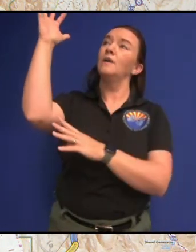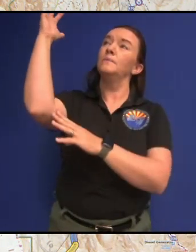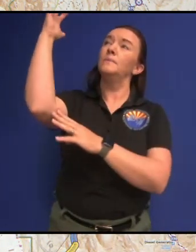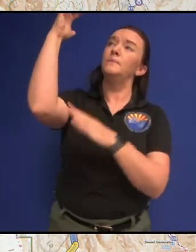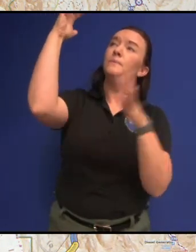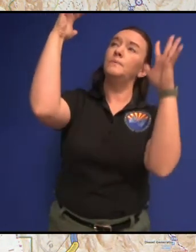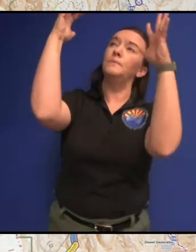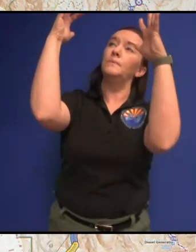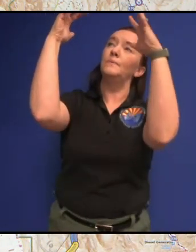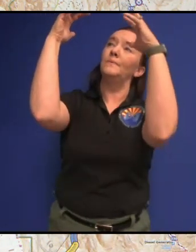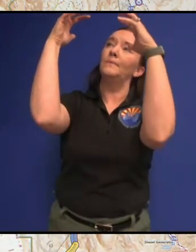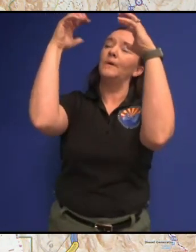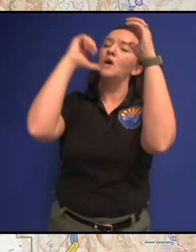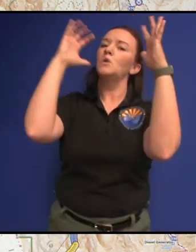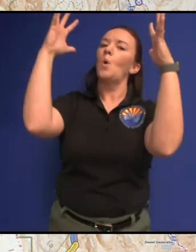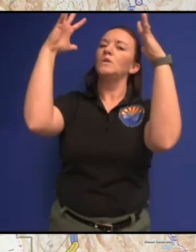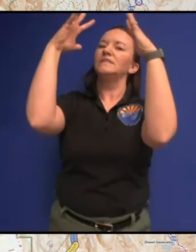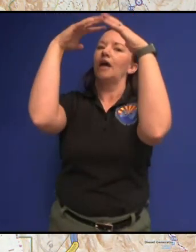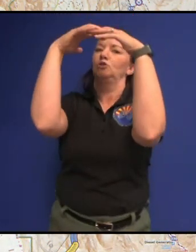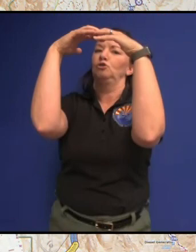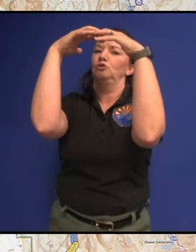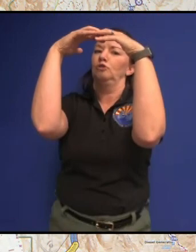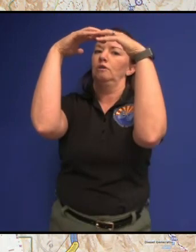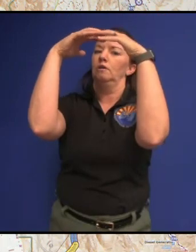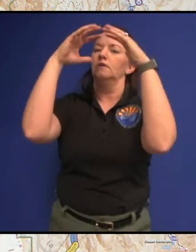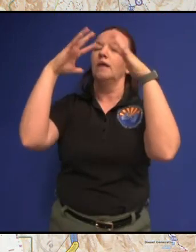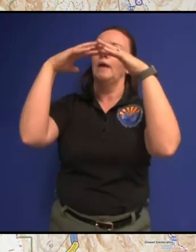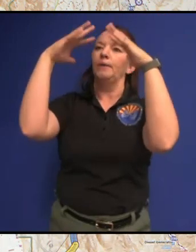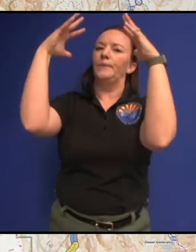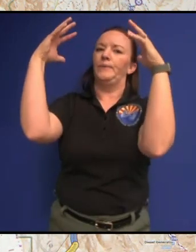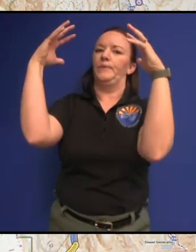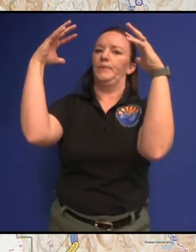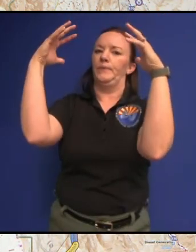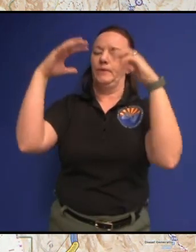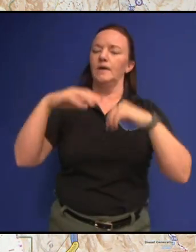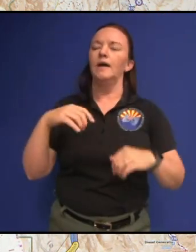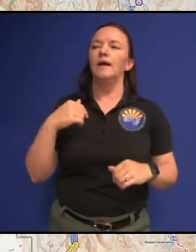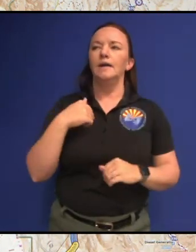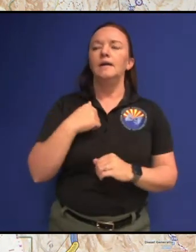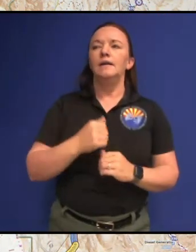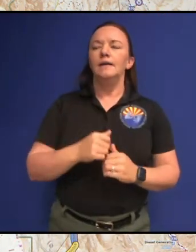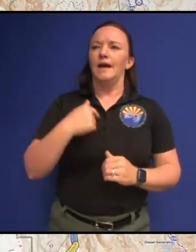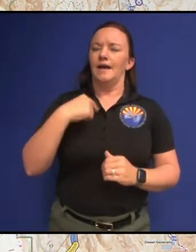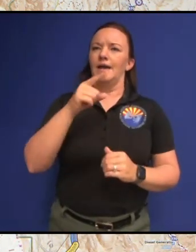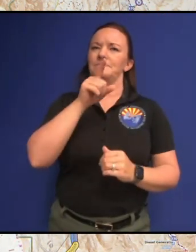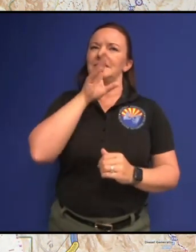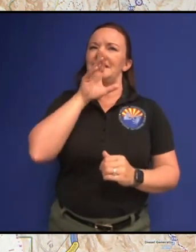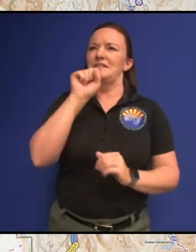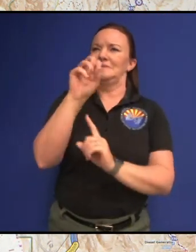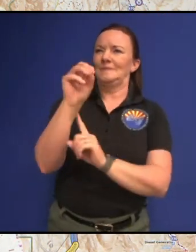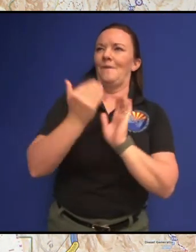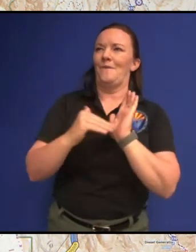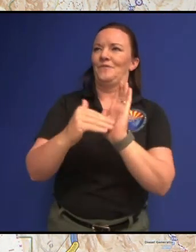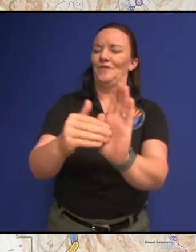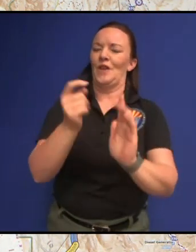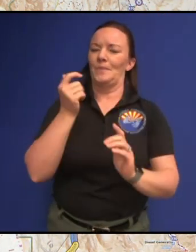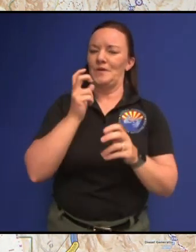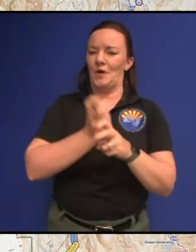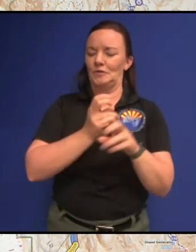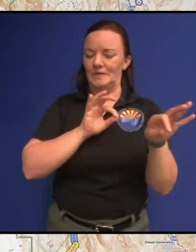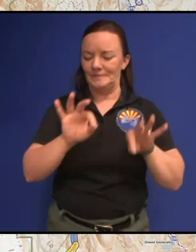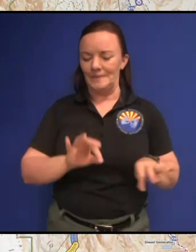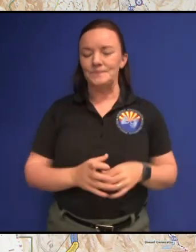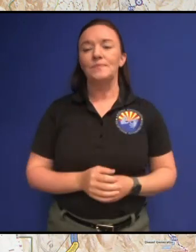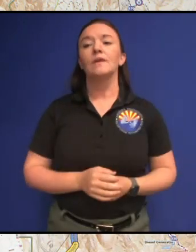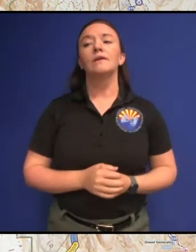I'm saying so a lot because this is a little bit hard for me to explain when we do that we first